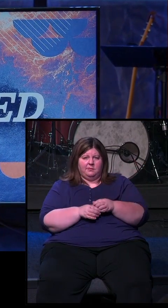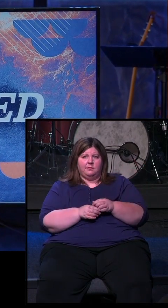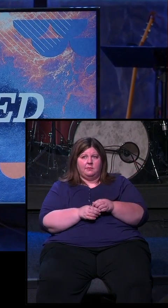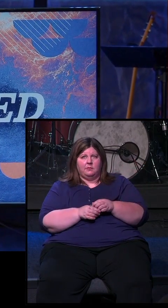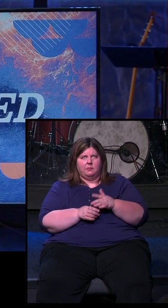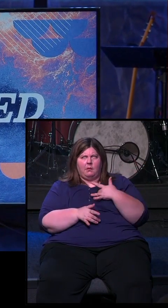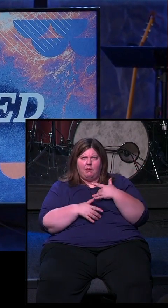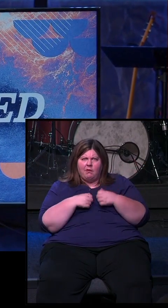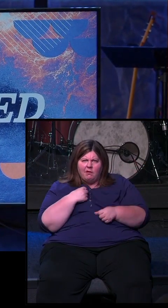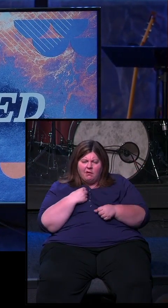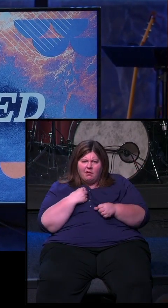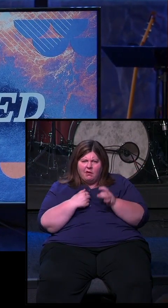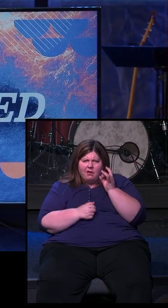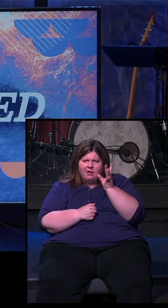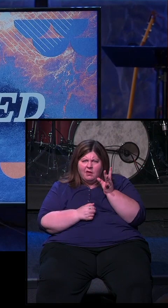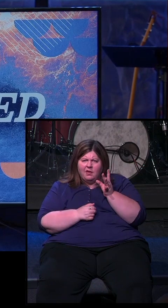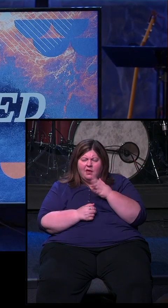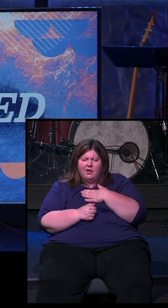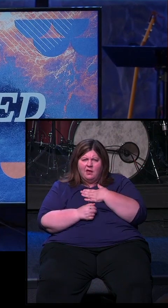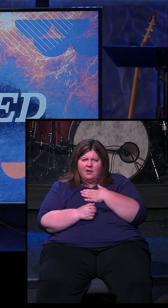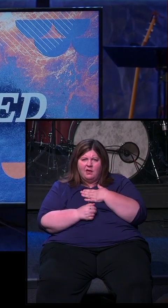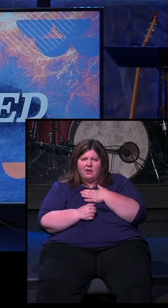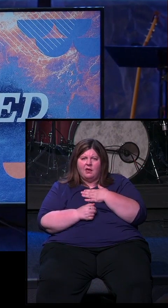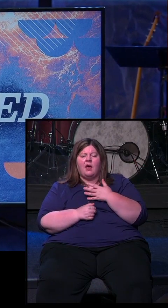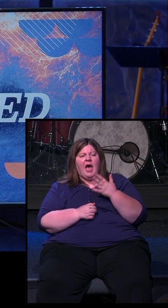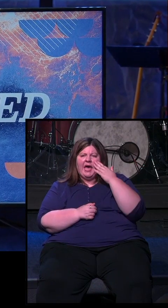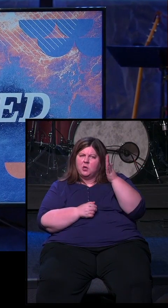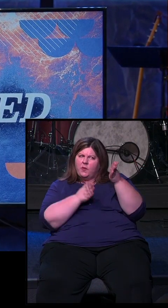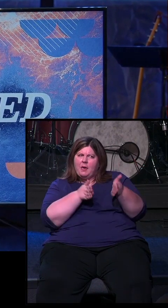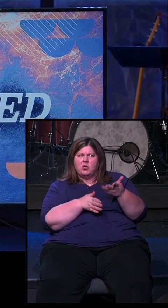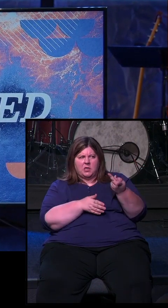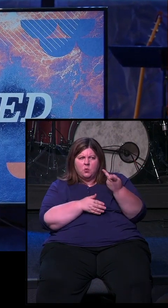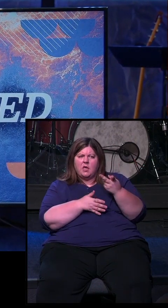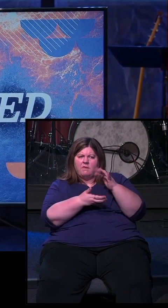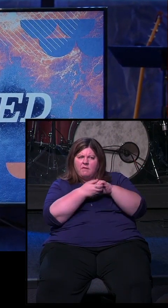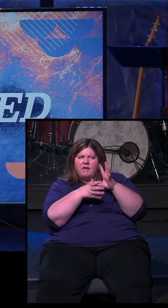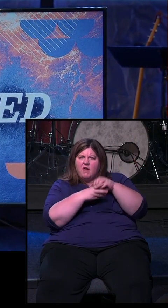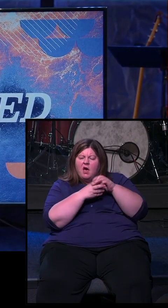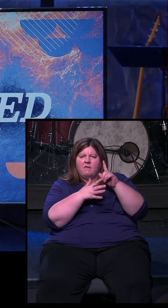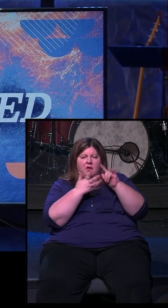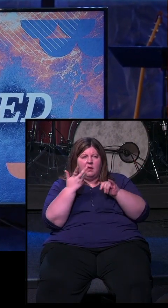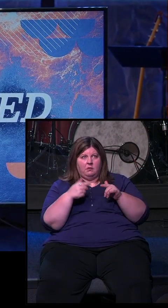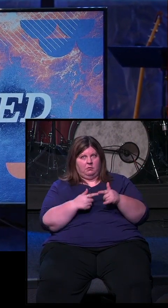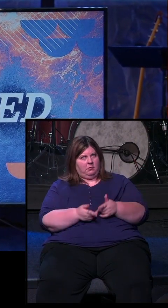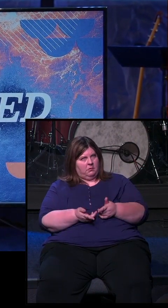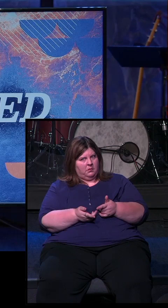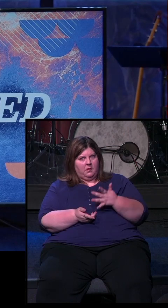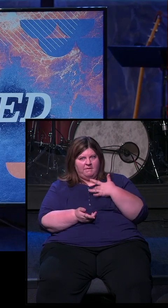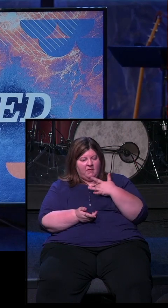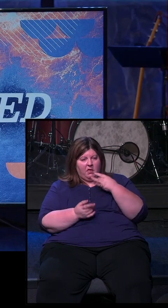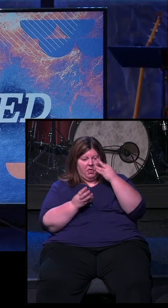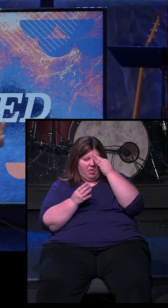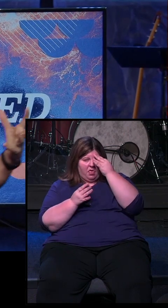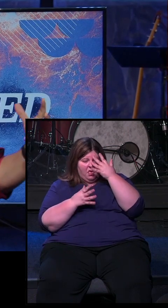I was heartbroken when I heard that news. We've done ministry things together. We've been involved in lots of different stuff together. I can't imagine what must be going through her